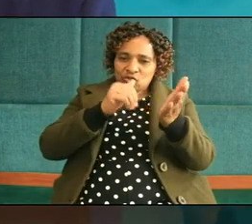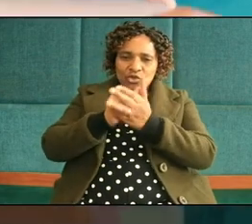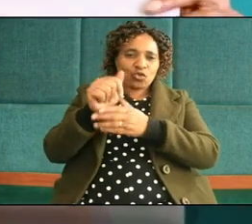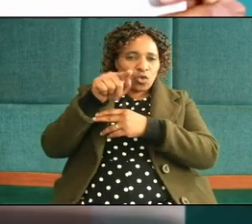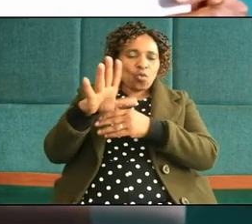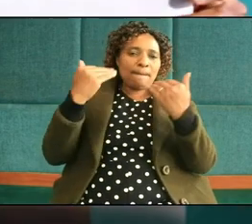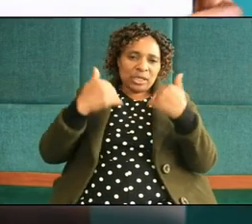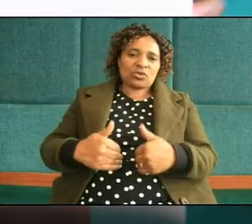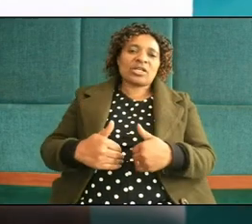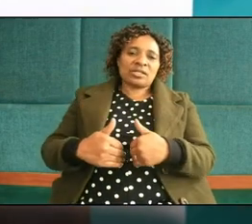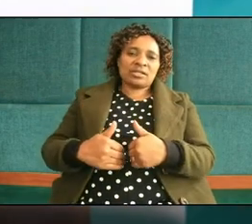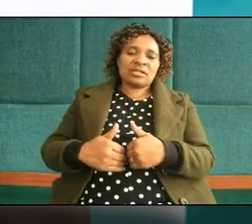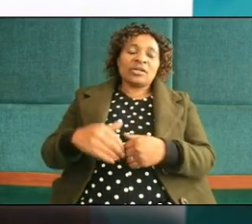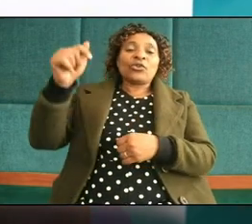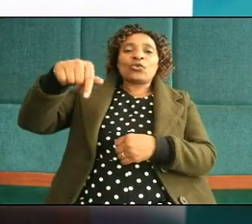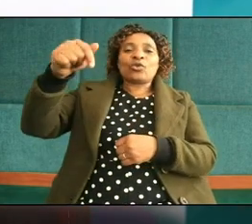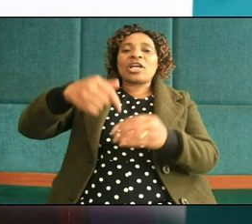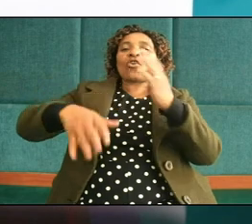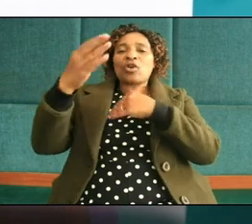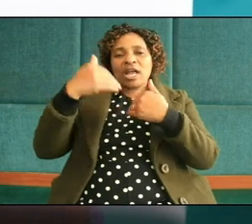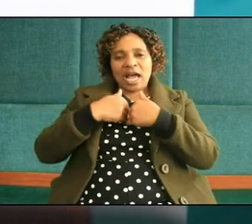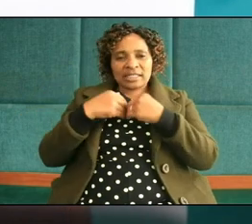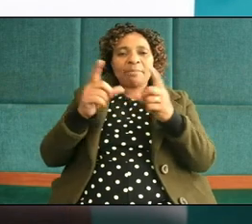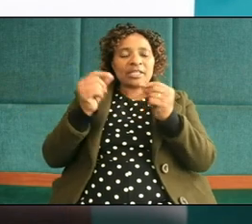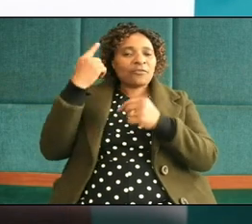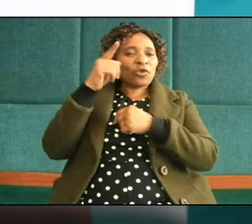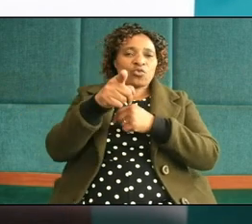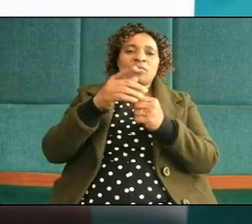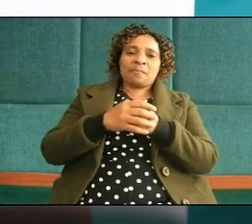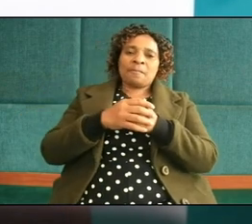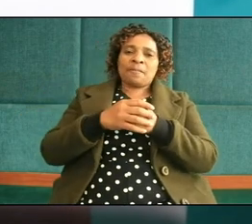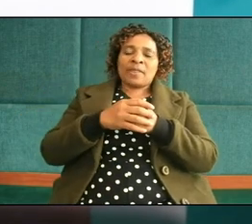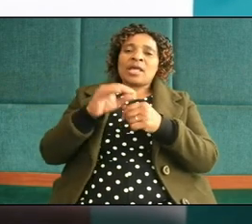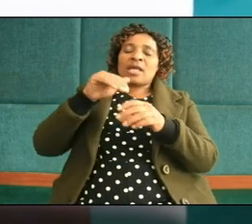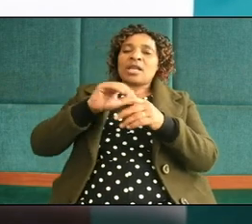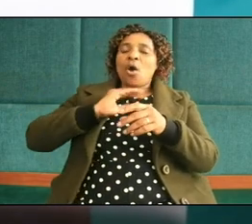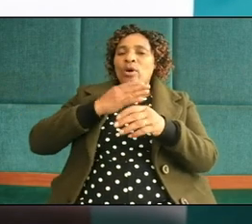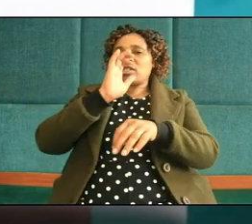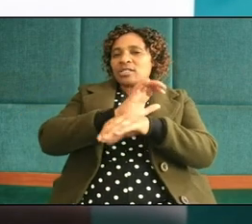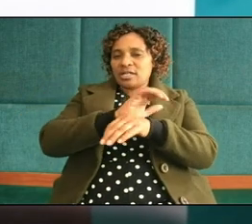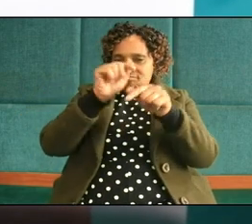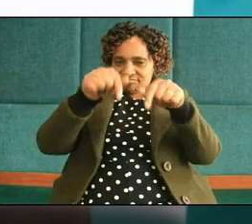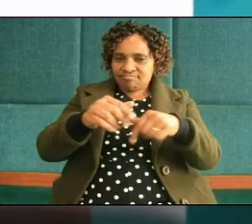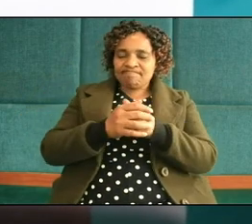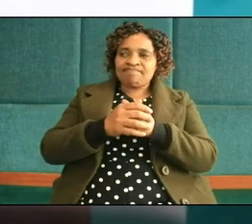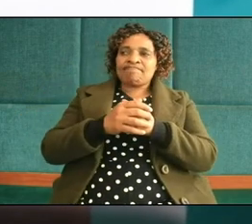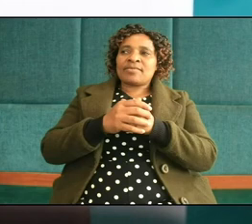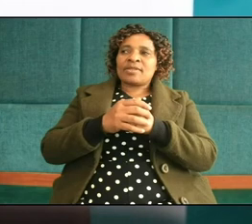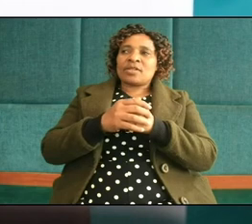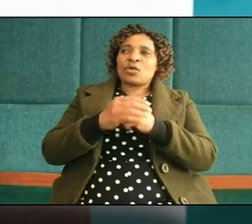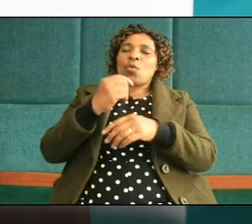today God has a message for you in our church it does exist